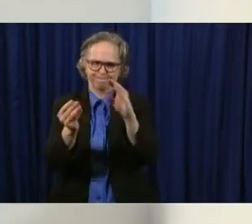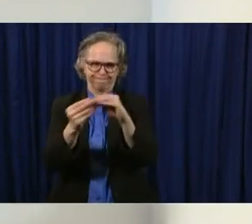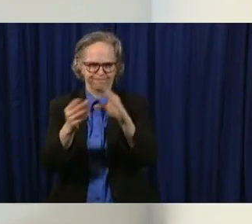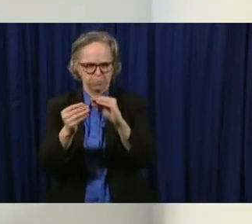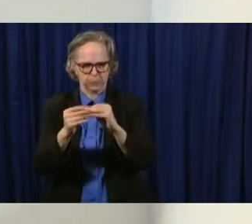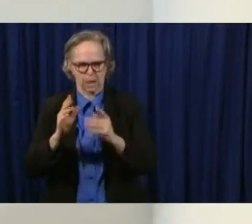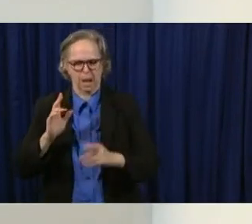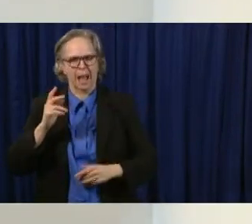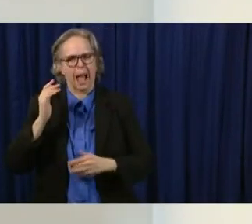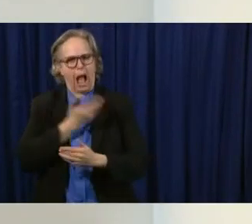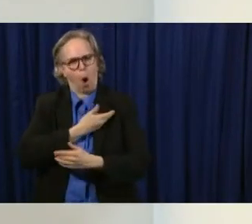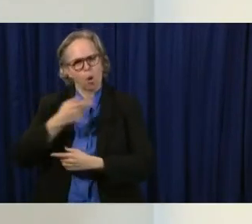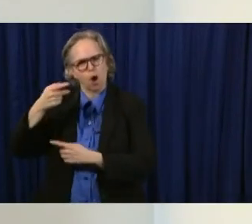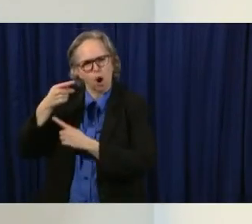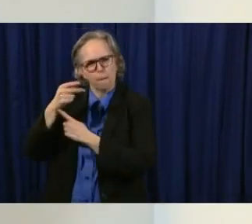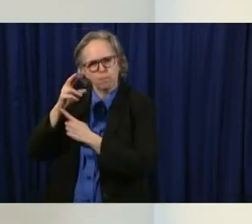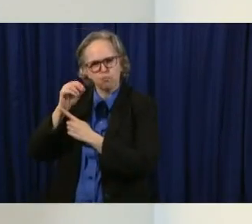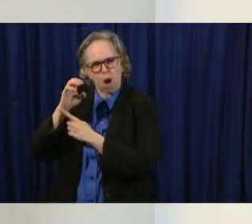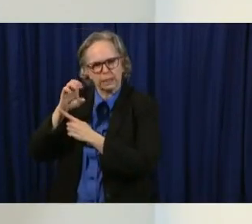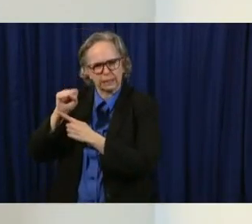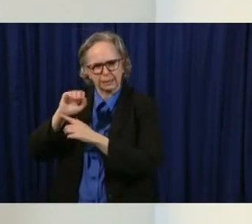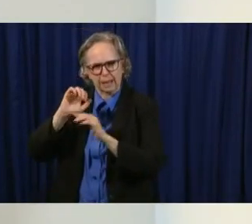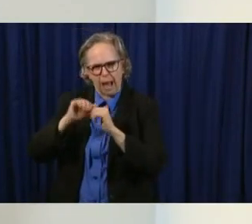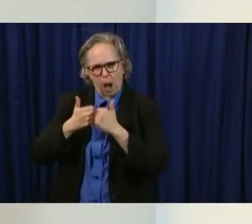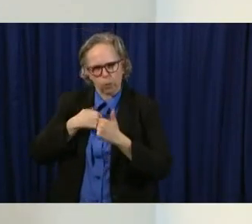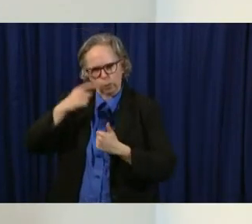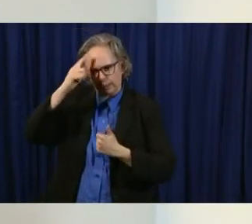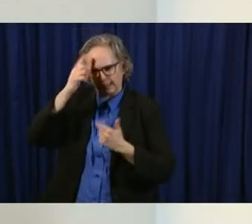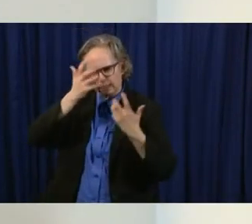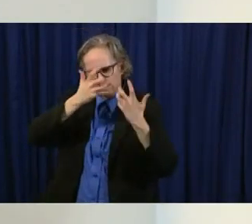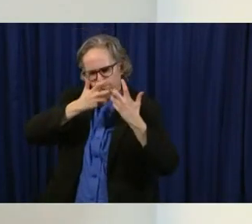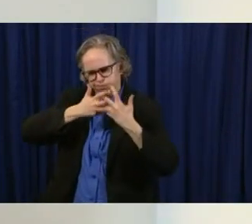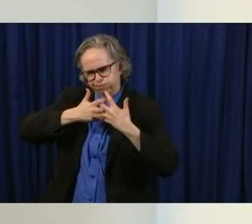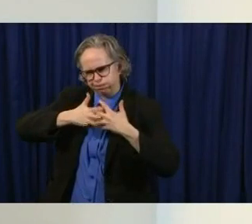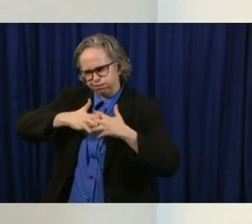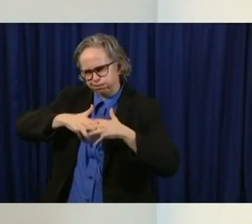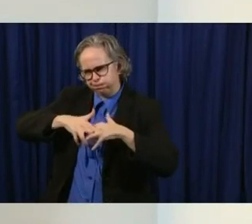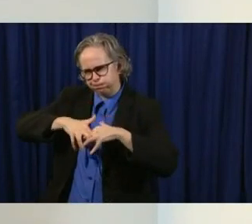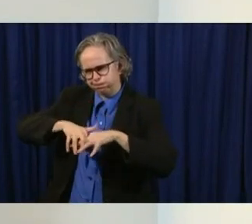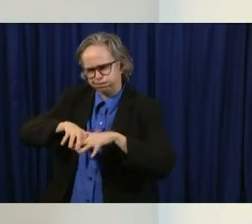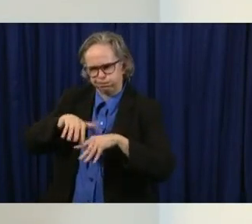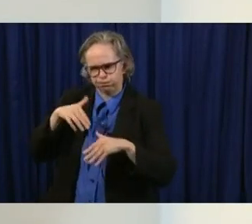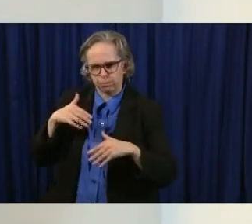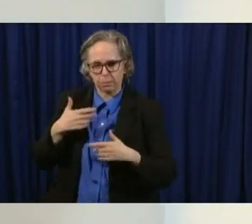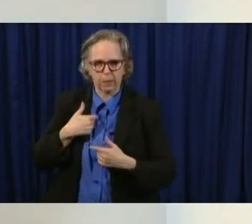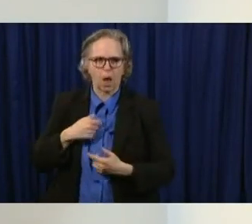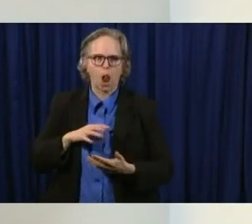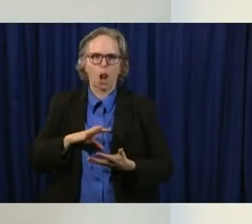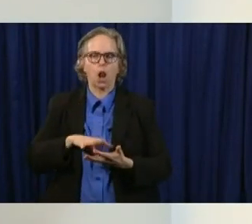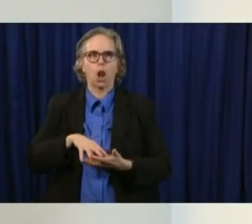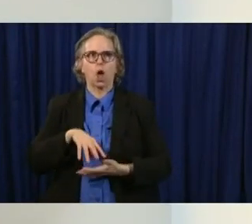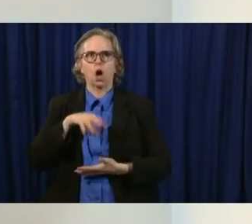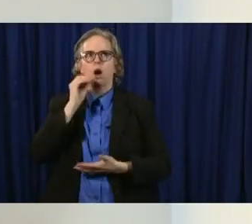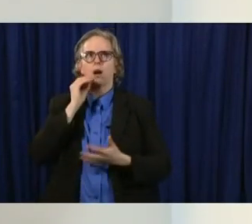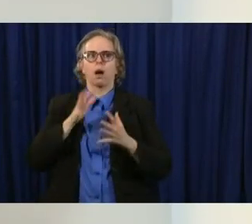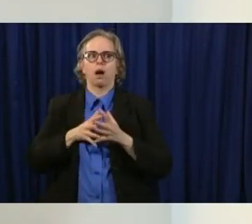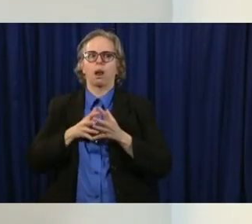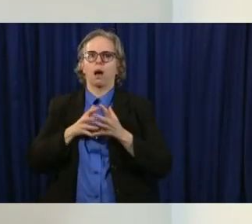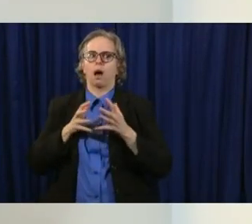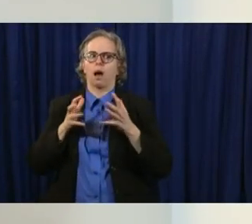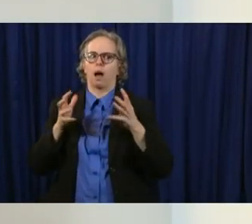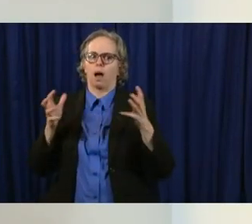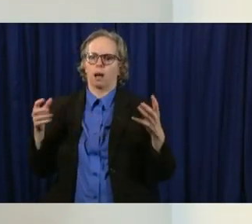process of all the people we talked to because we've certainly learned a lot since March. Um, we've,